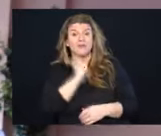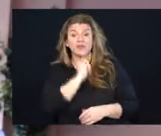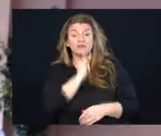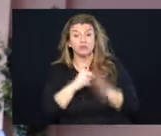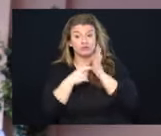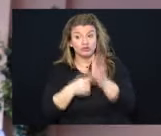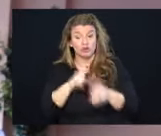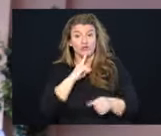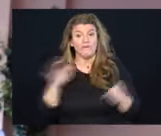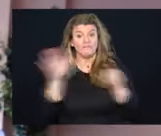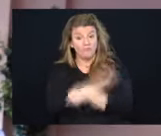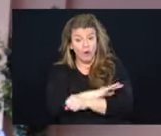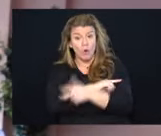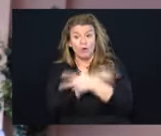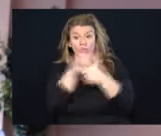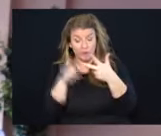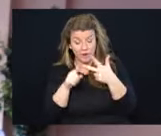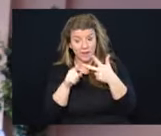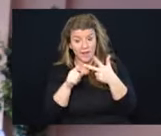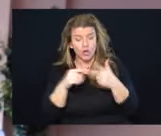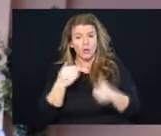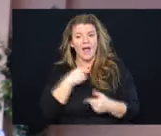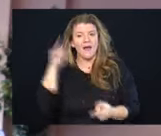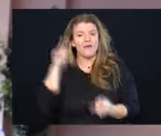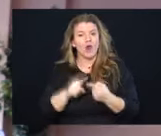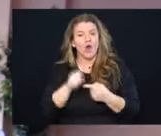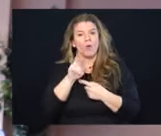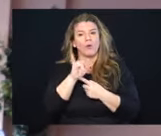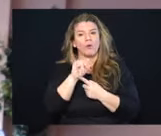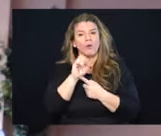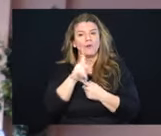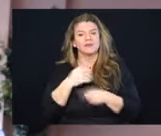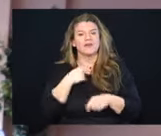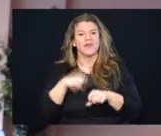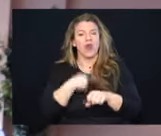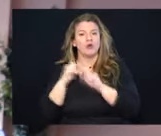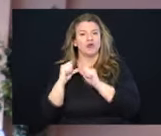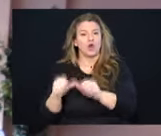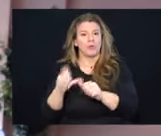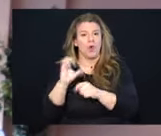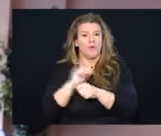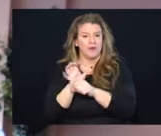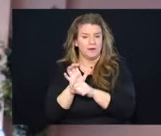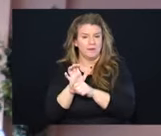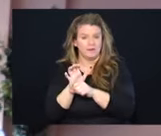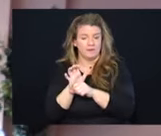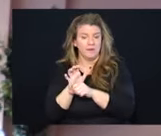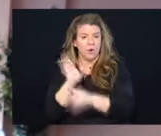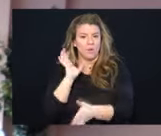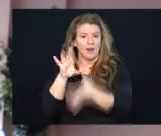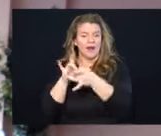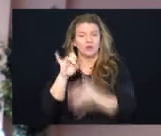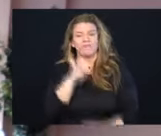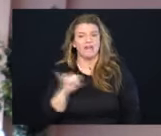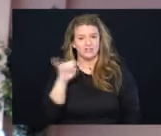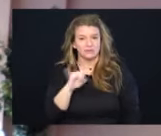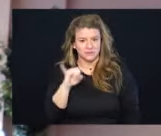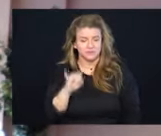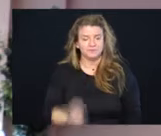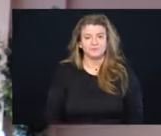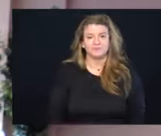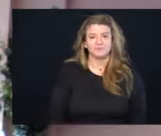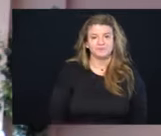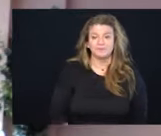boosted, you also have a lower risk of long COVID symptoms related to infections with Omicron.